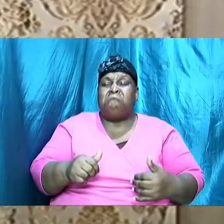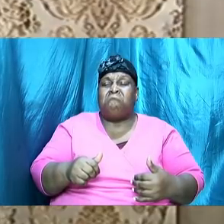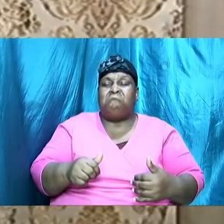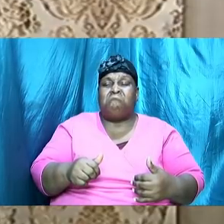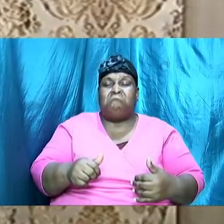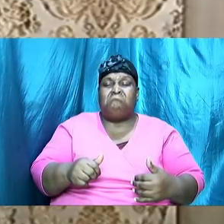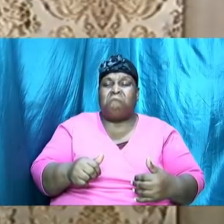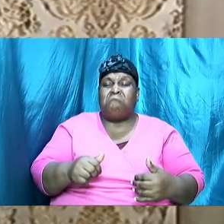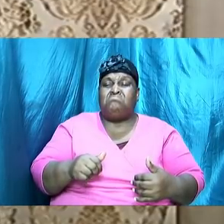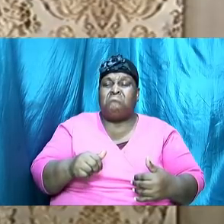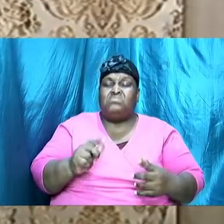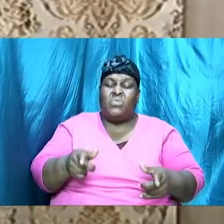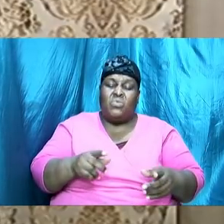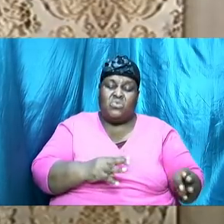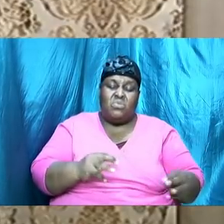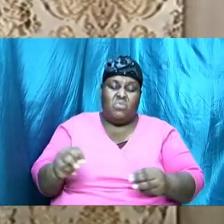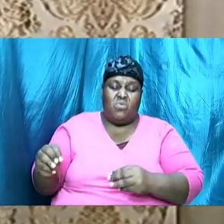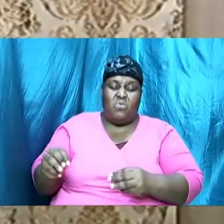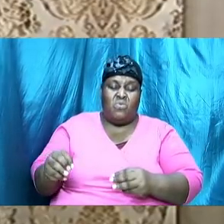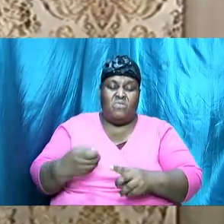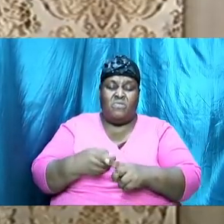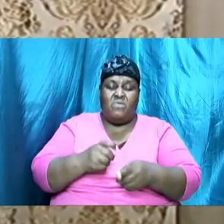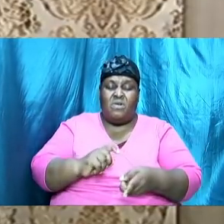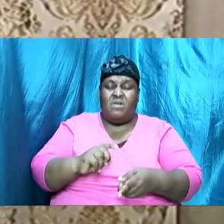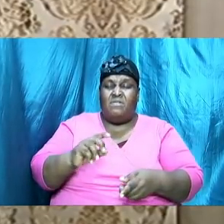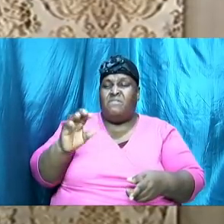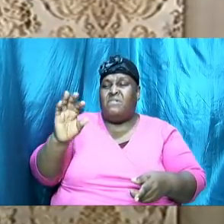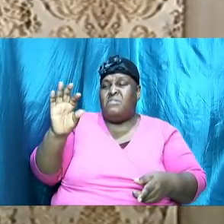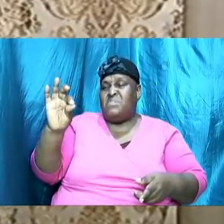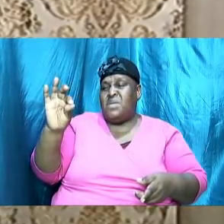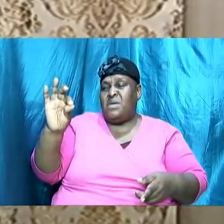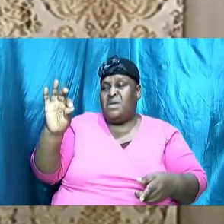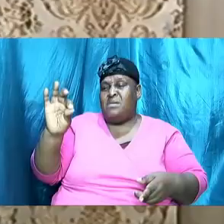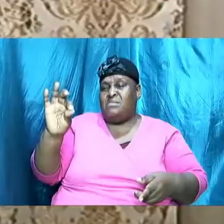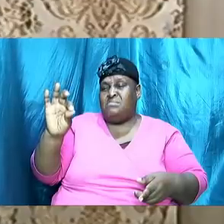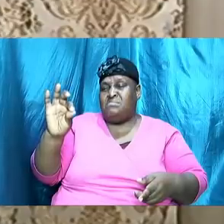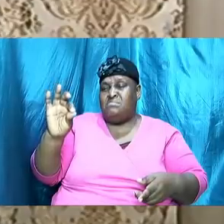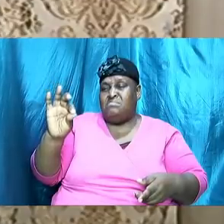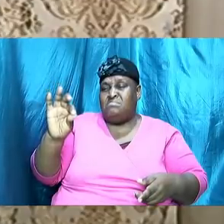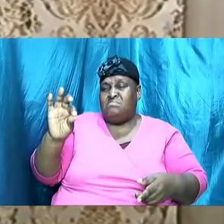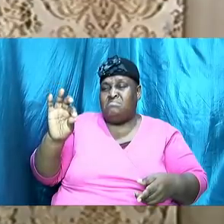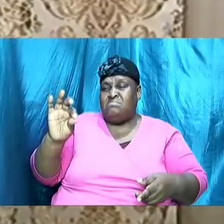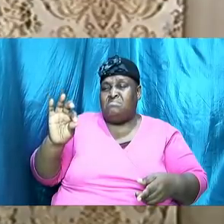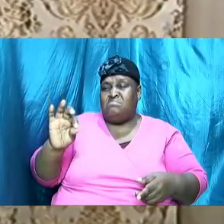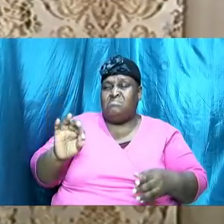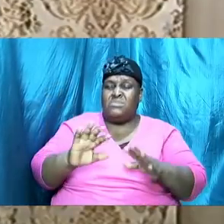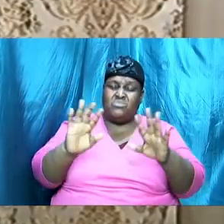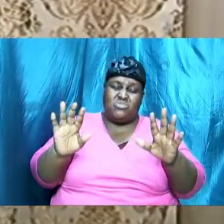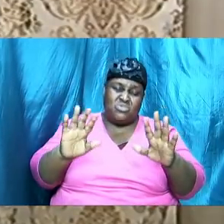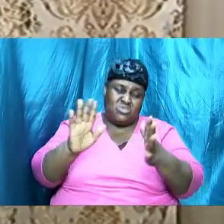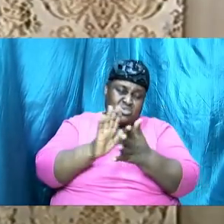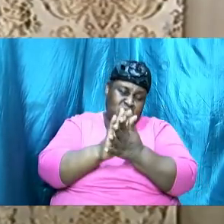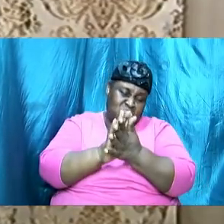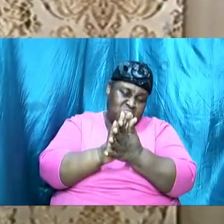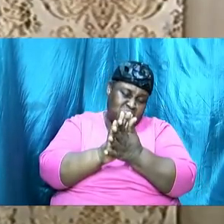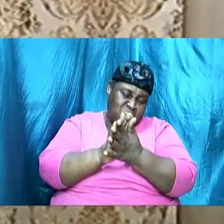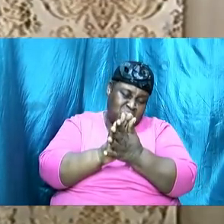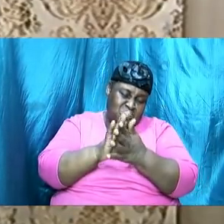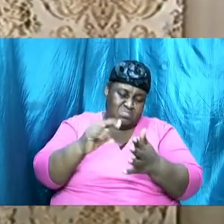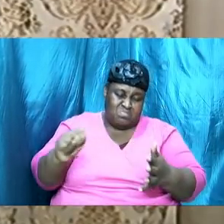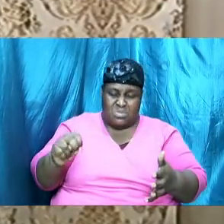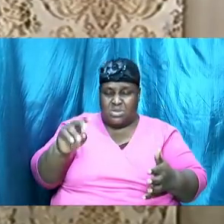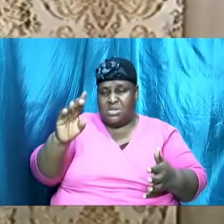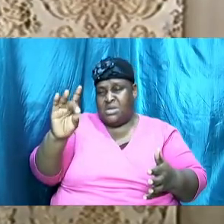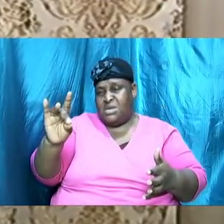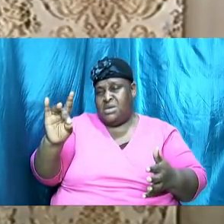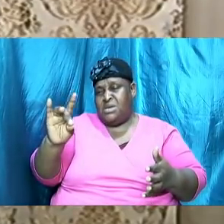that we would have normally had our first service, and then put it to 10.30. You know, Sunday school being 8 to 9 still, we will keep it